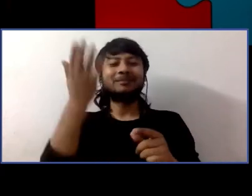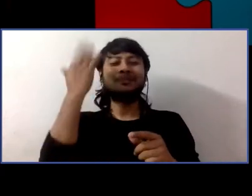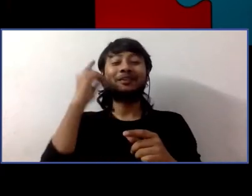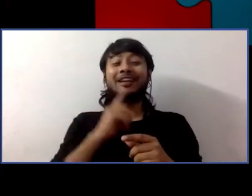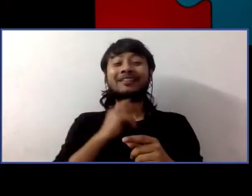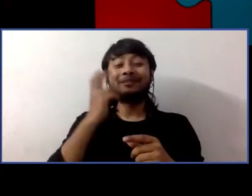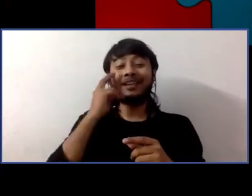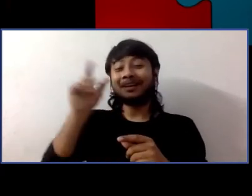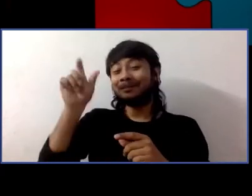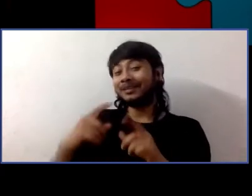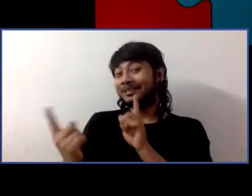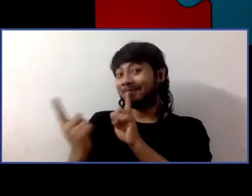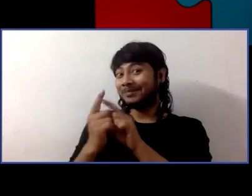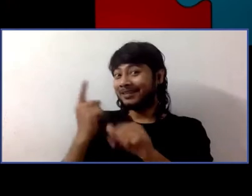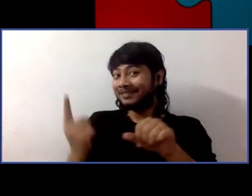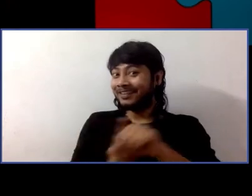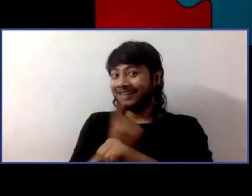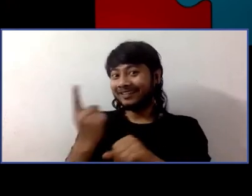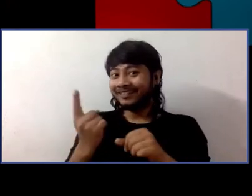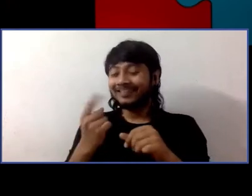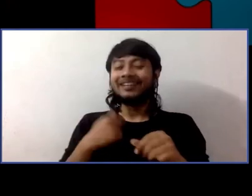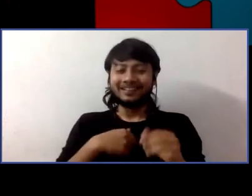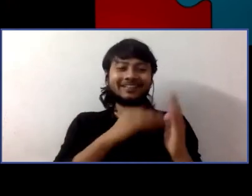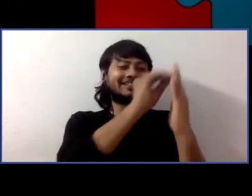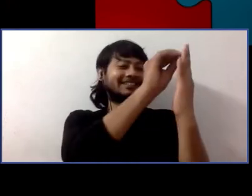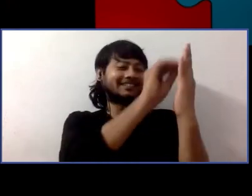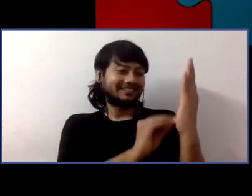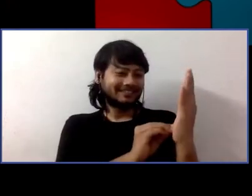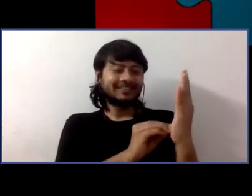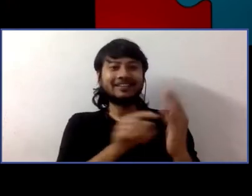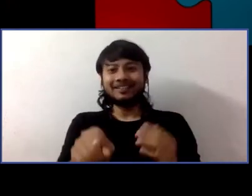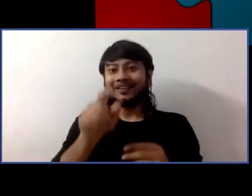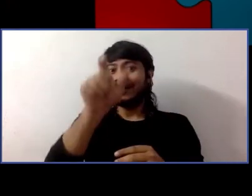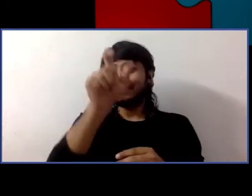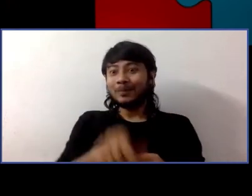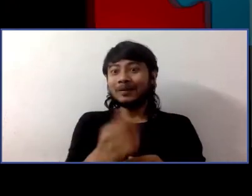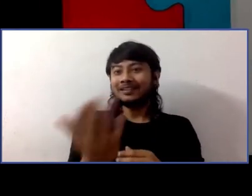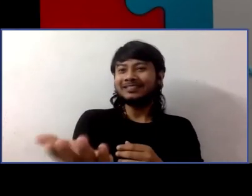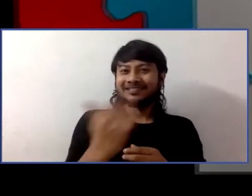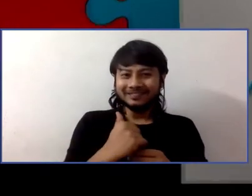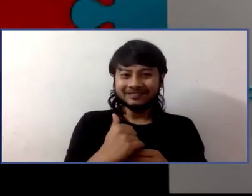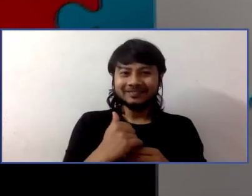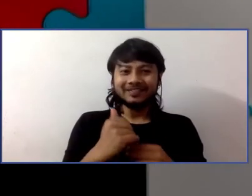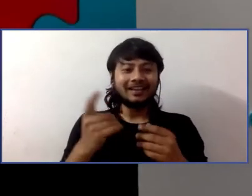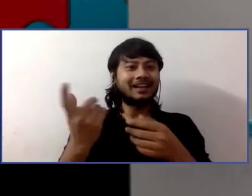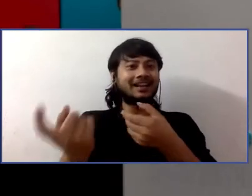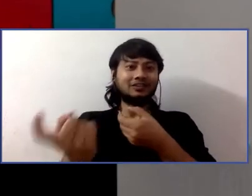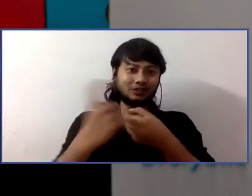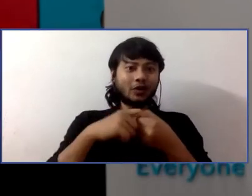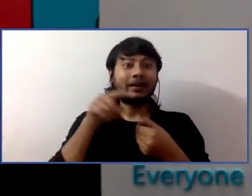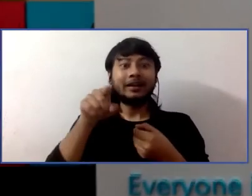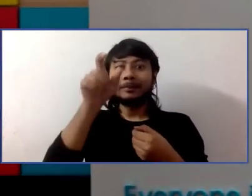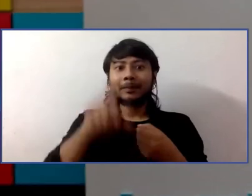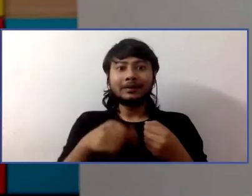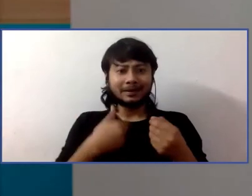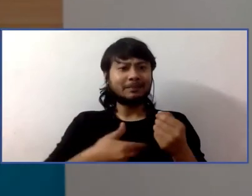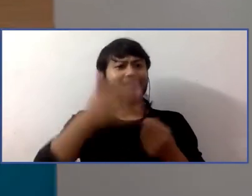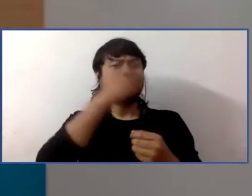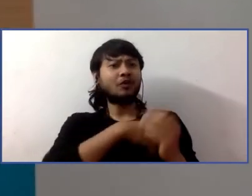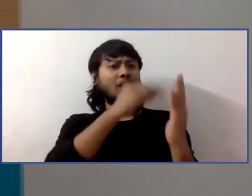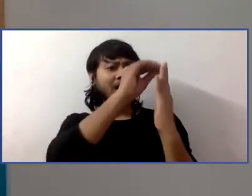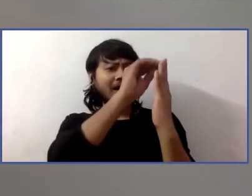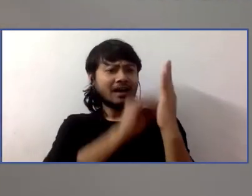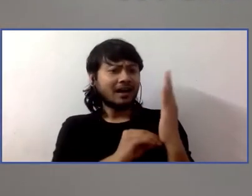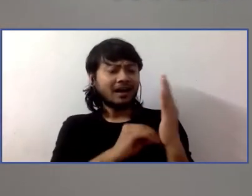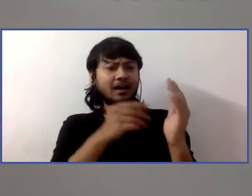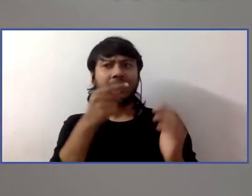that is that Robert Turango, who we ended up casting, was not on our initial casting list. He actually worked in the cafeteria at Helen Keller